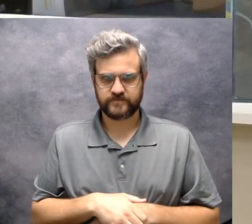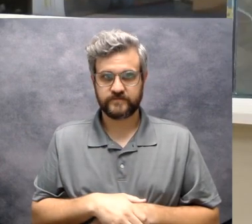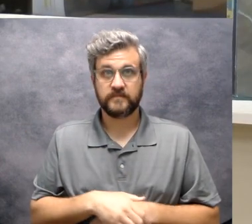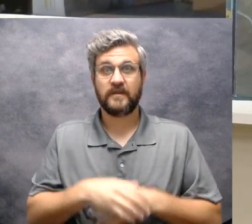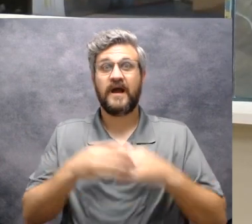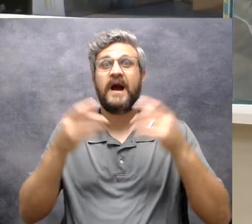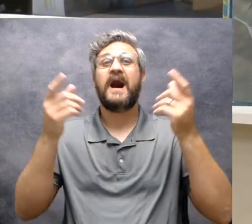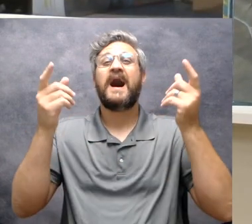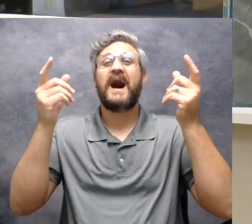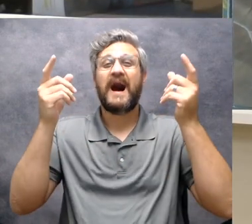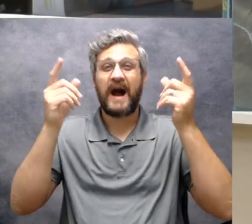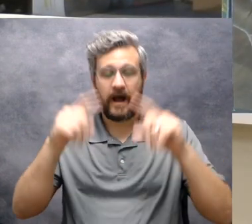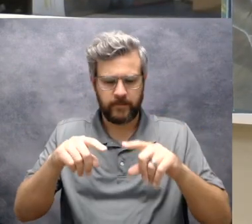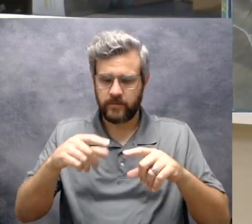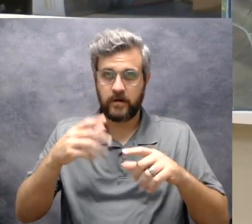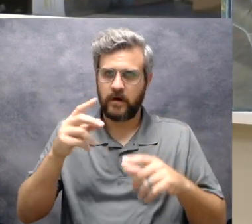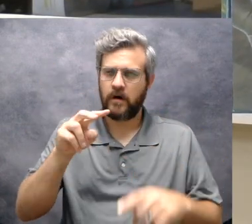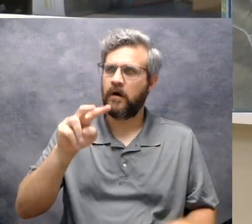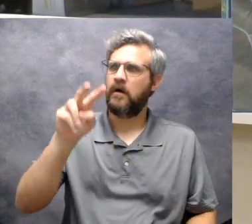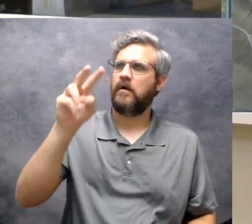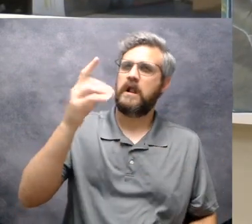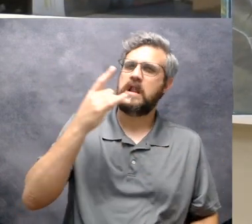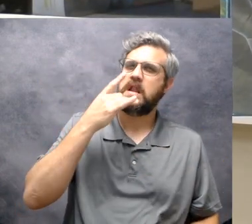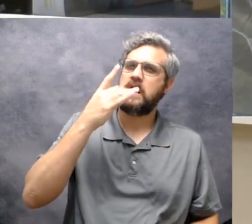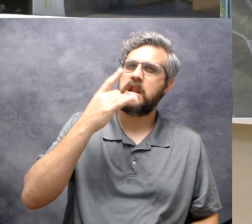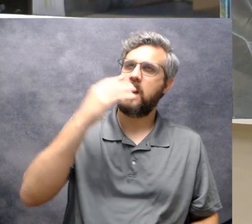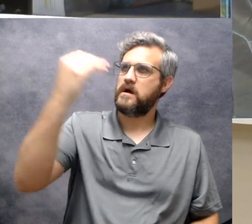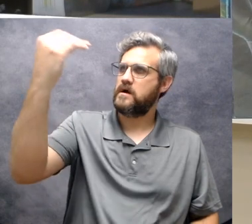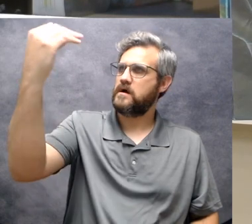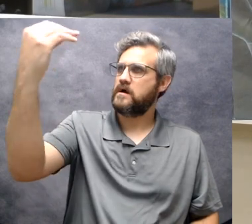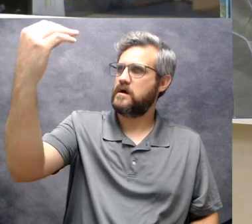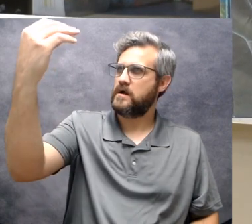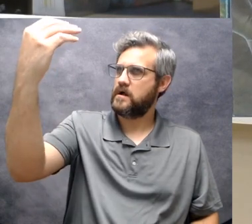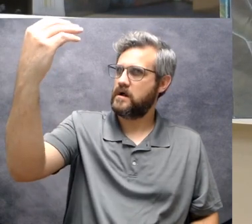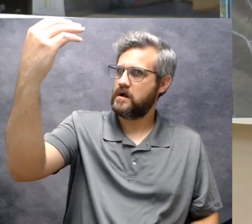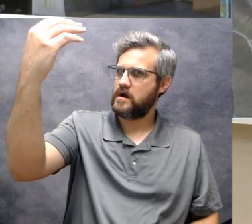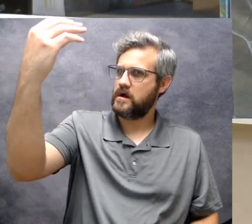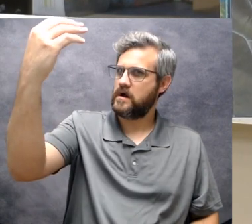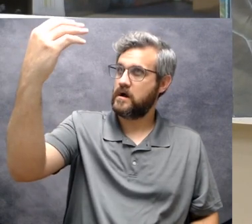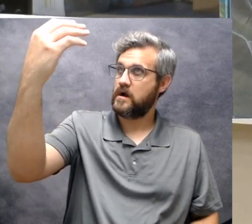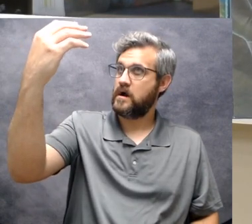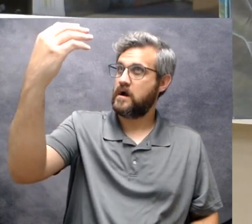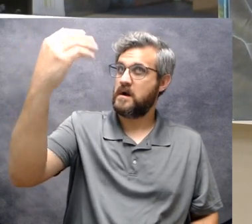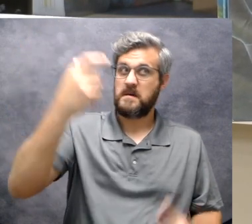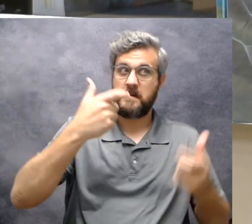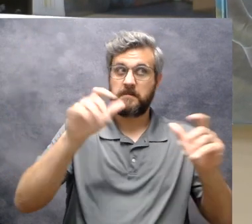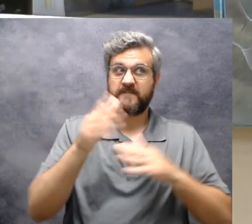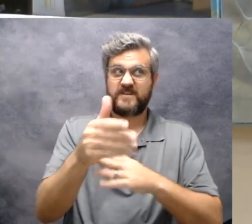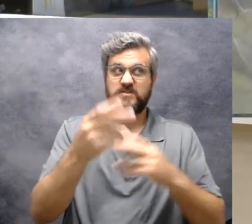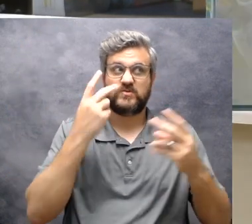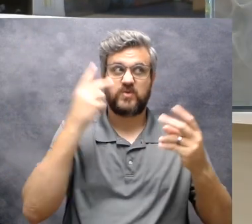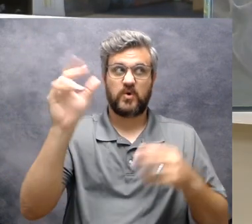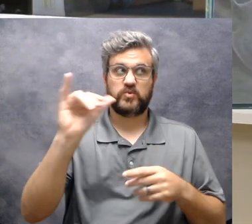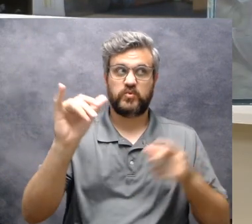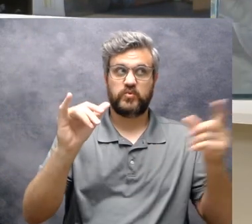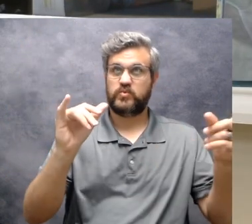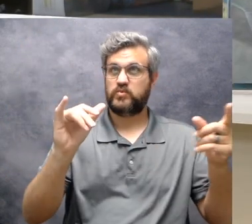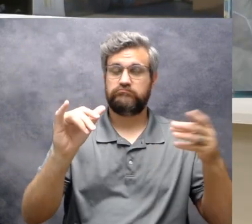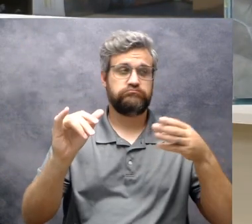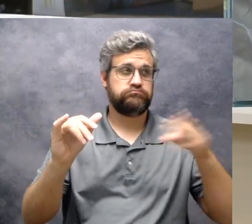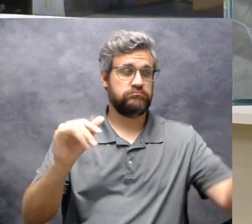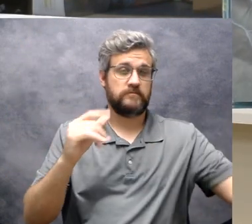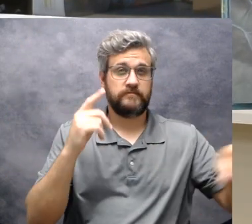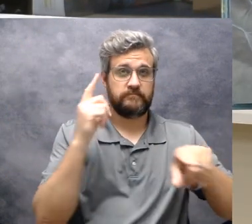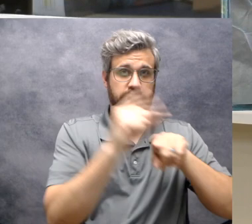Suddenly, just above him, Big Al saw life. The giant fish saw it too. And he swam